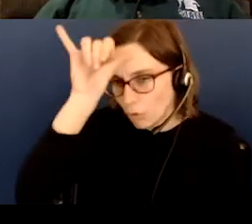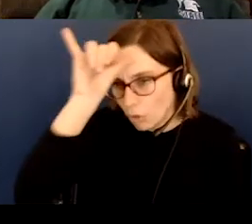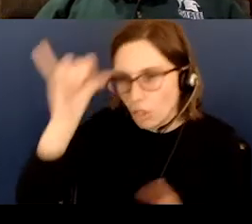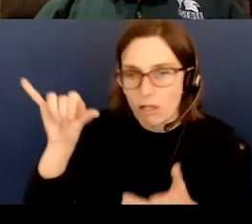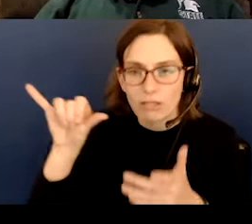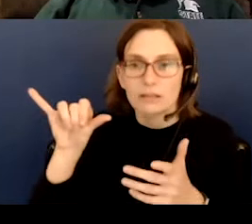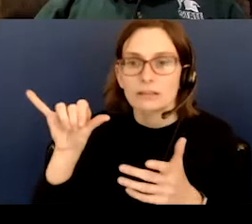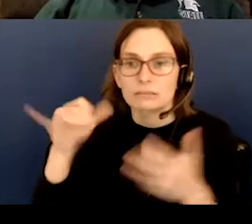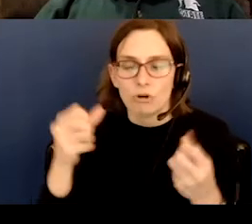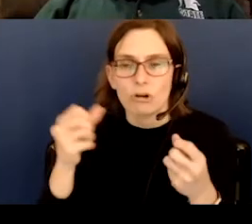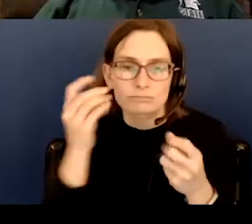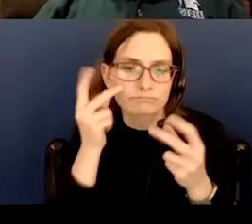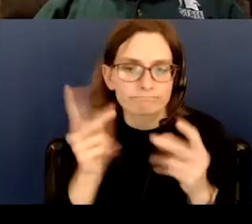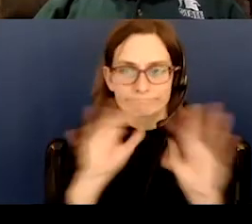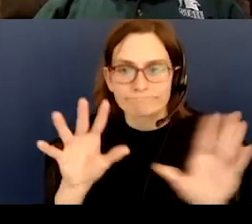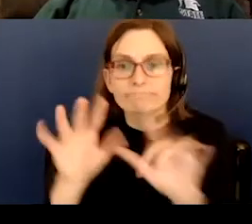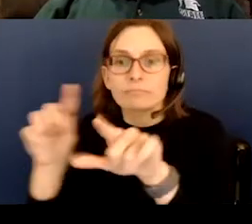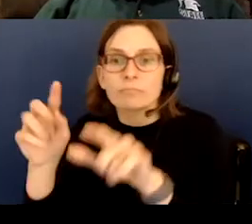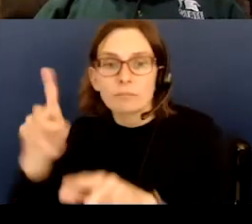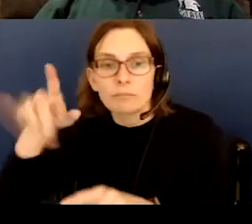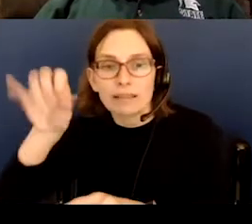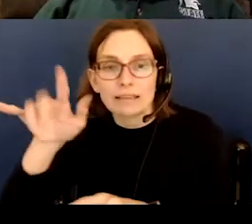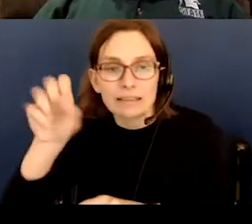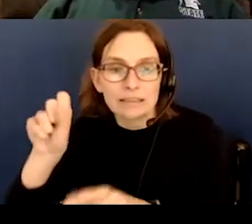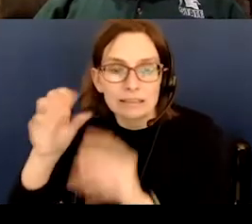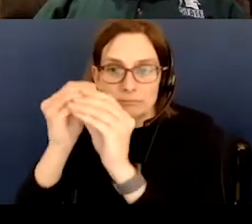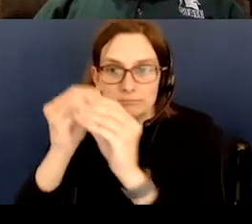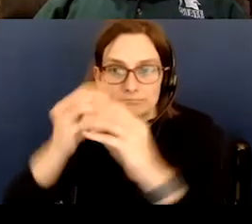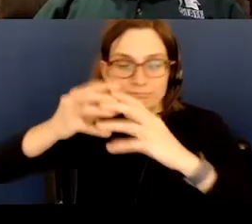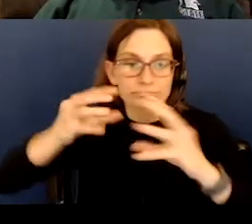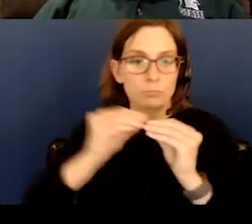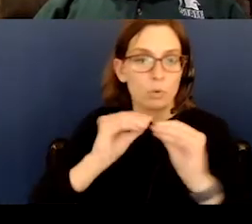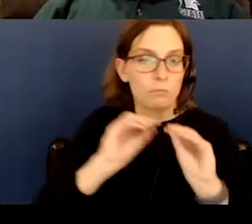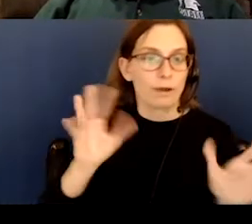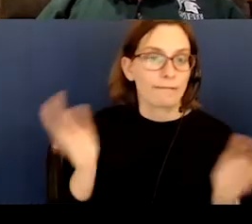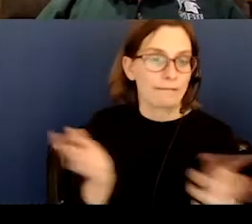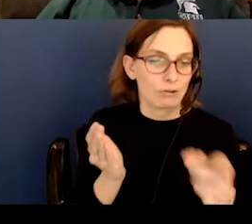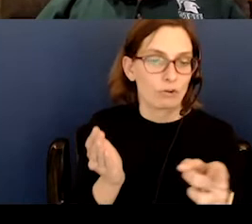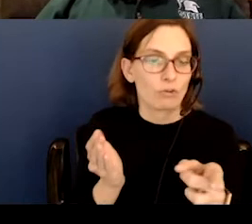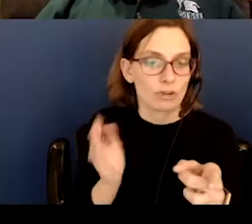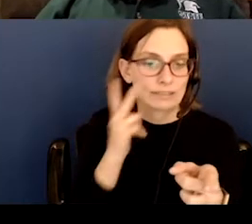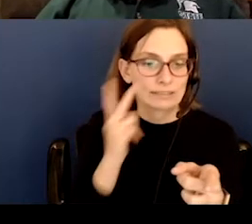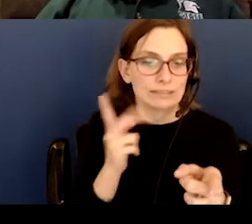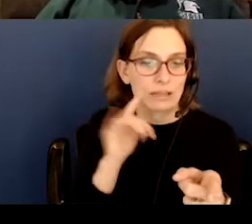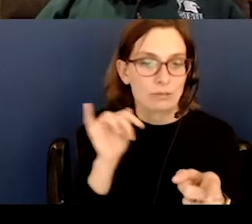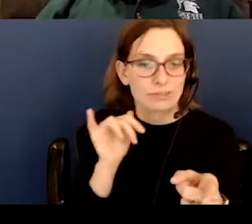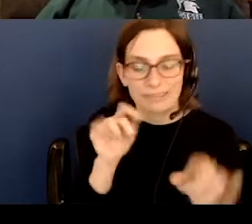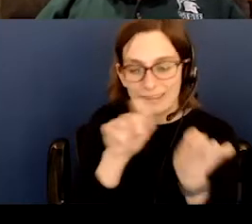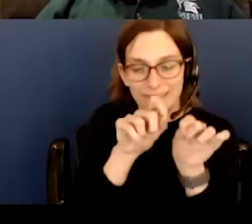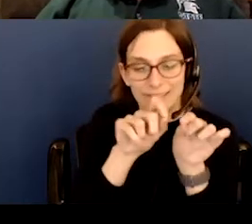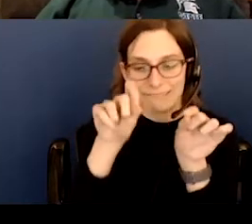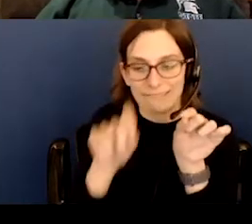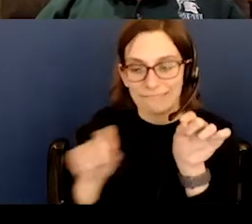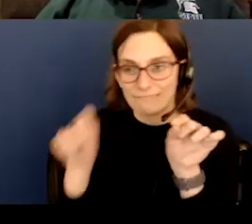over here are the Pleiades. And I've blown them up here. And you can see it looks like a tiny little dipper of blue,